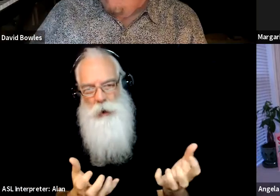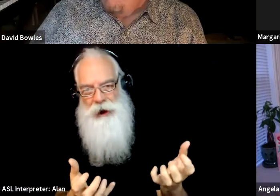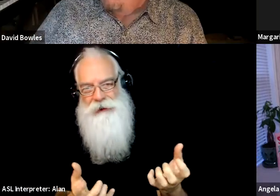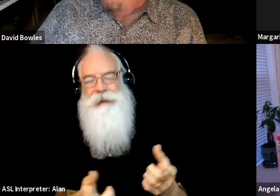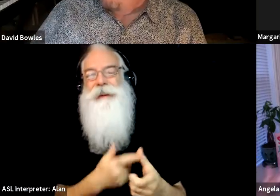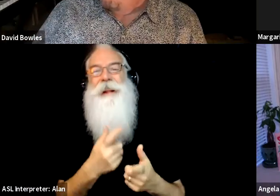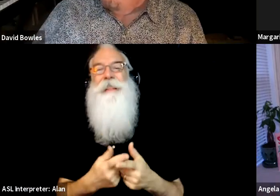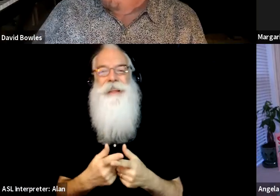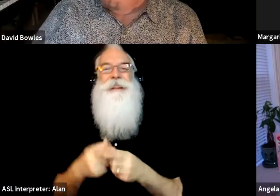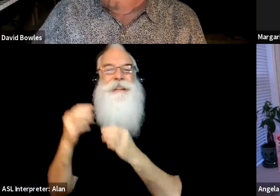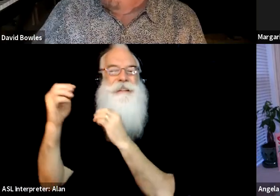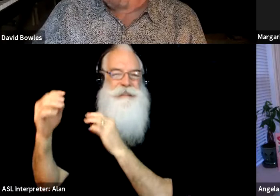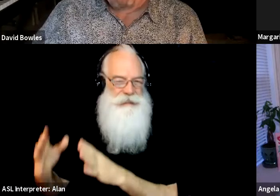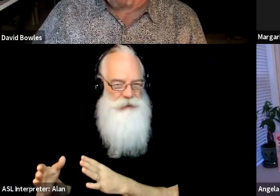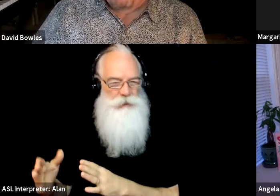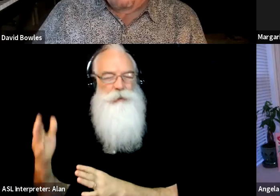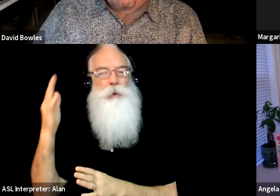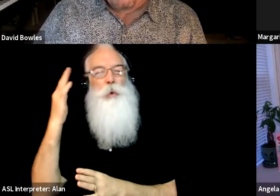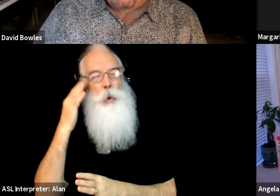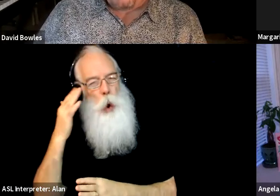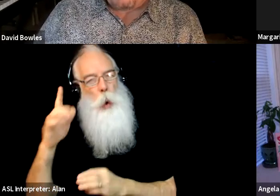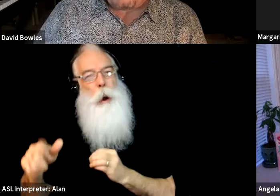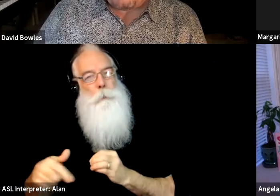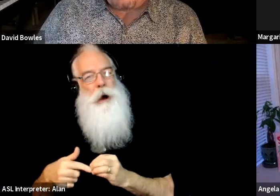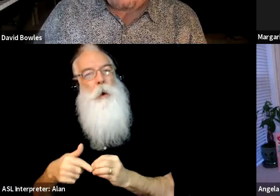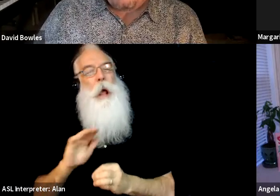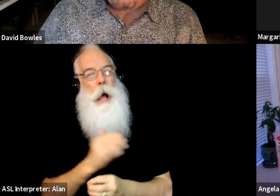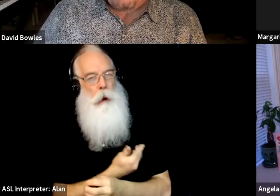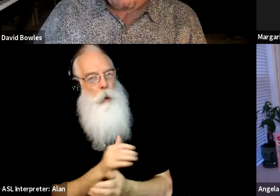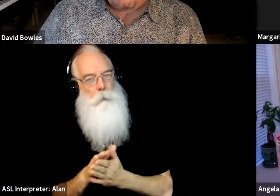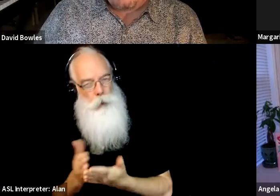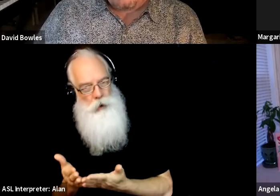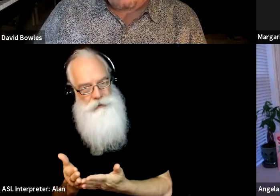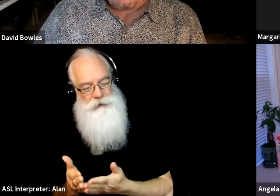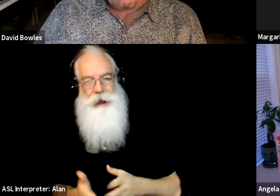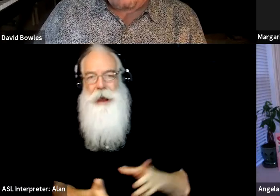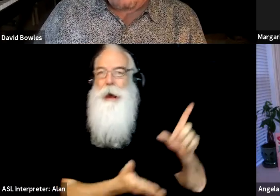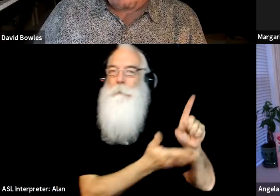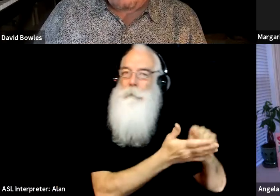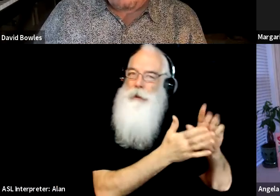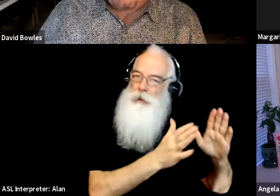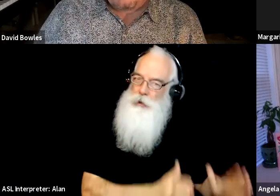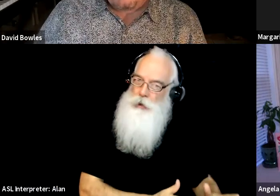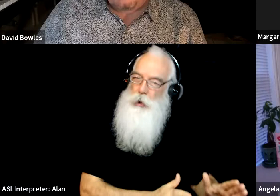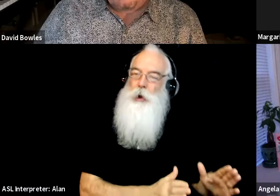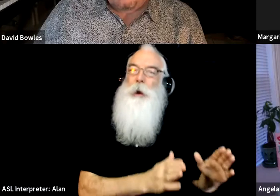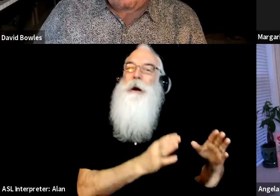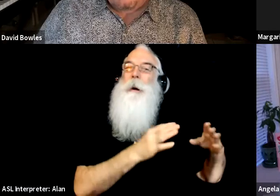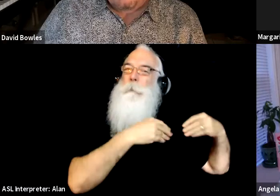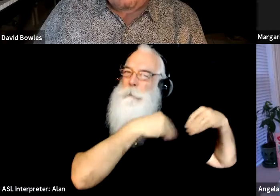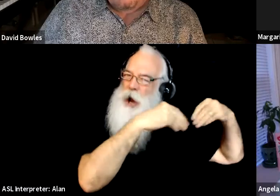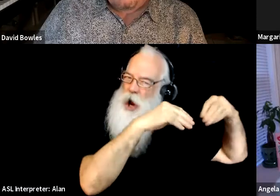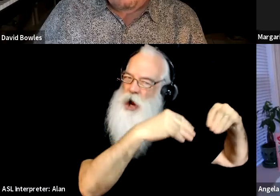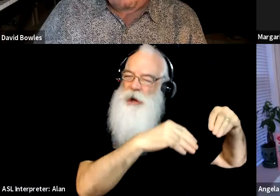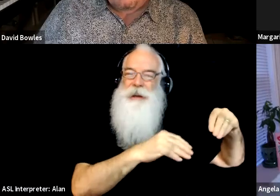educators aware of the books that we make. And then on top of that, having the publishers put more money into the marketing so that when you go to